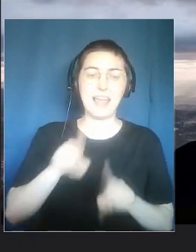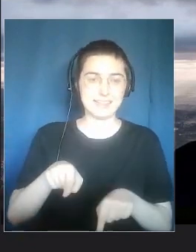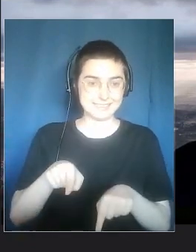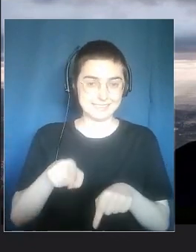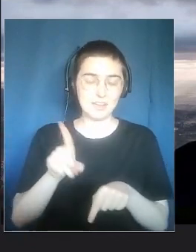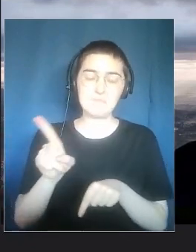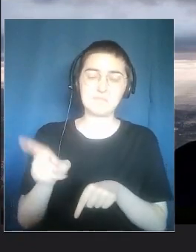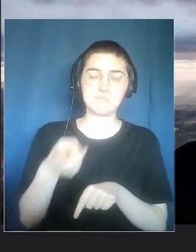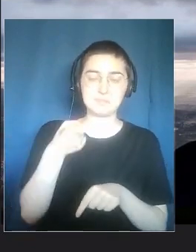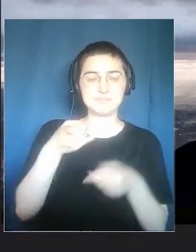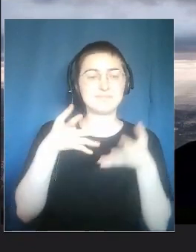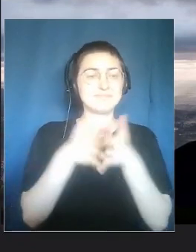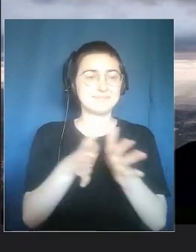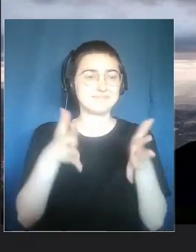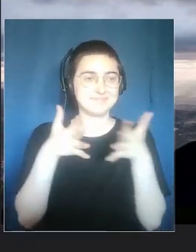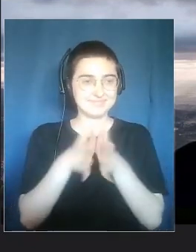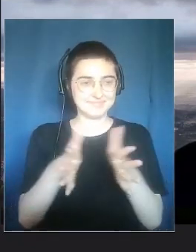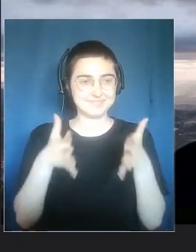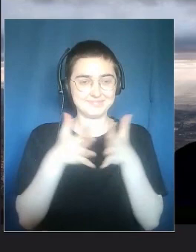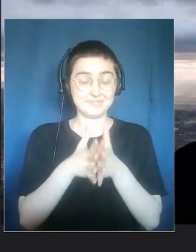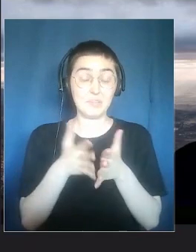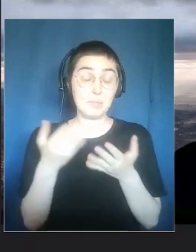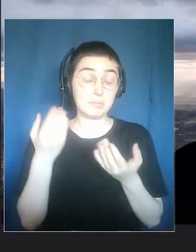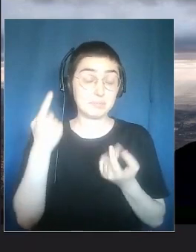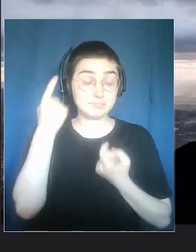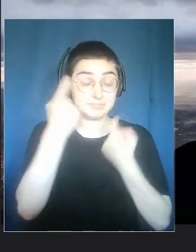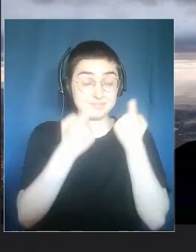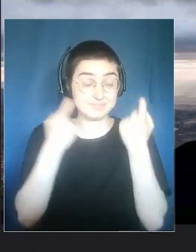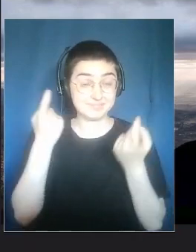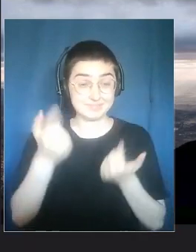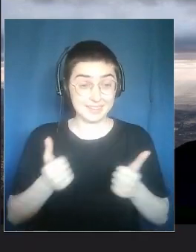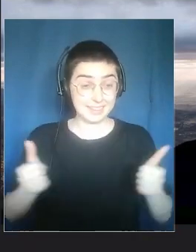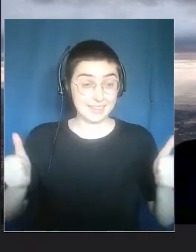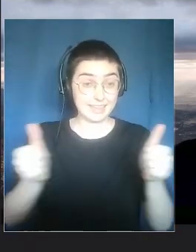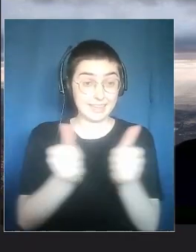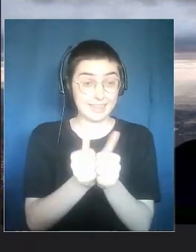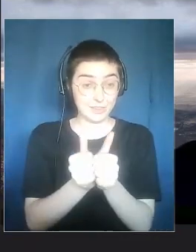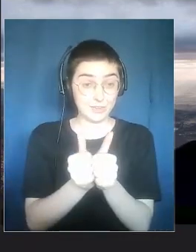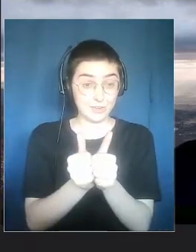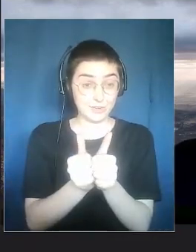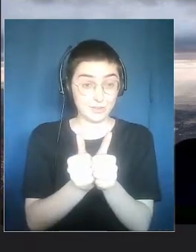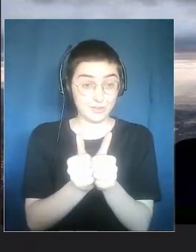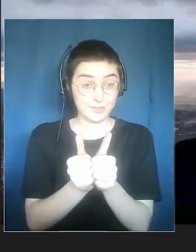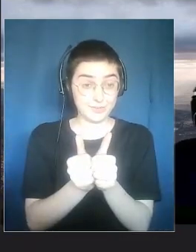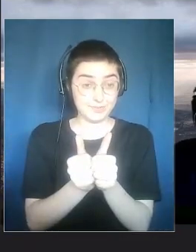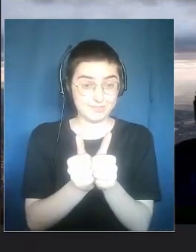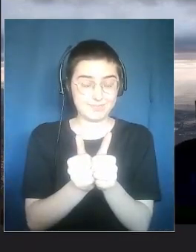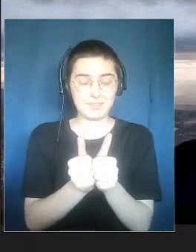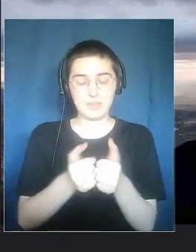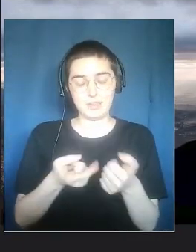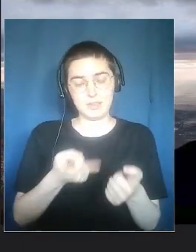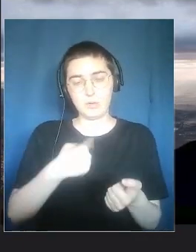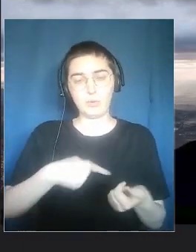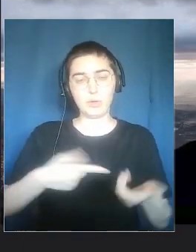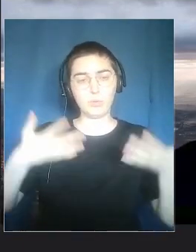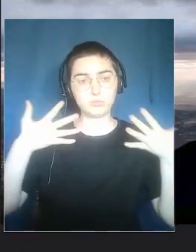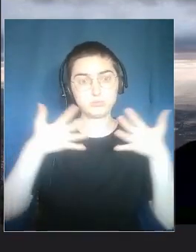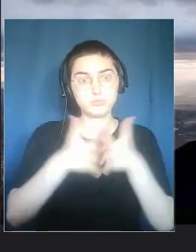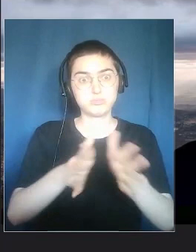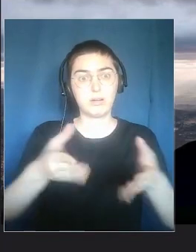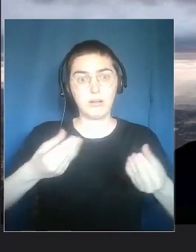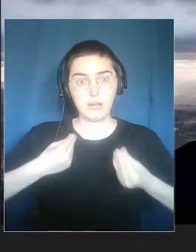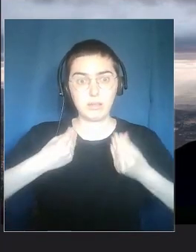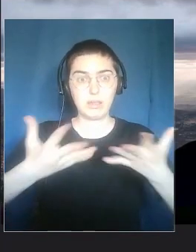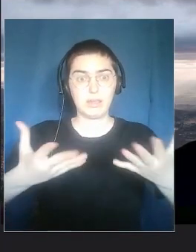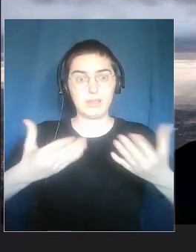We can definitely elaborate on what you say on chat. We